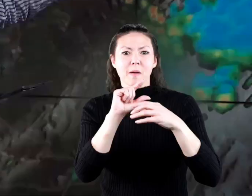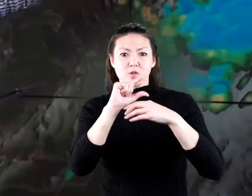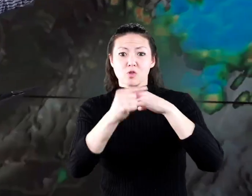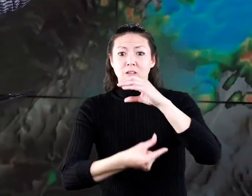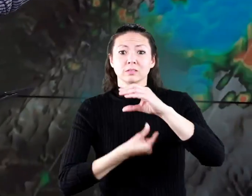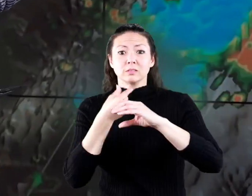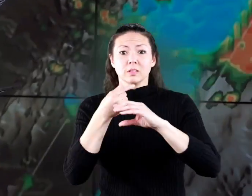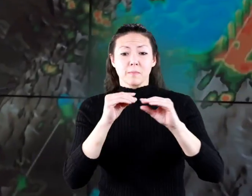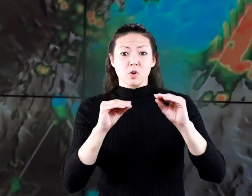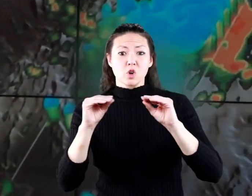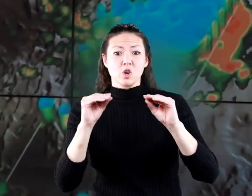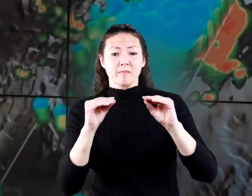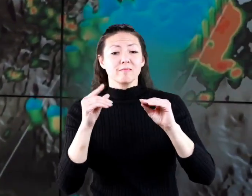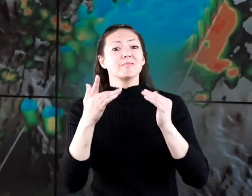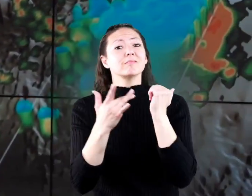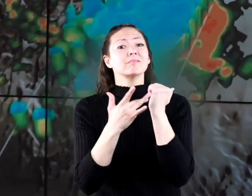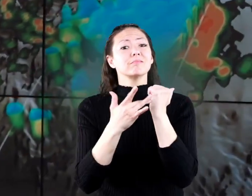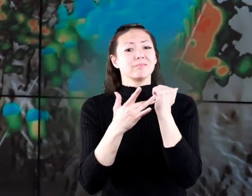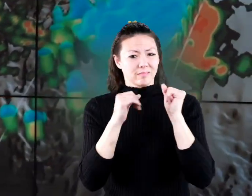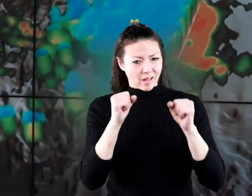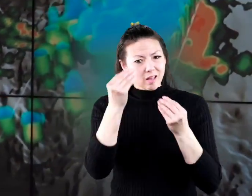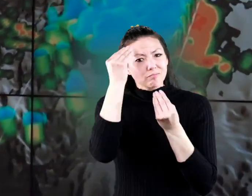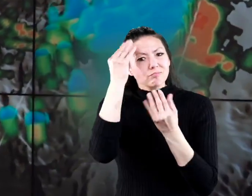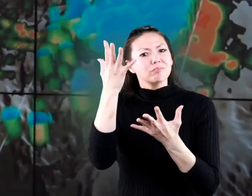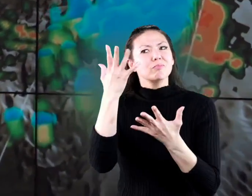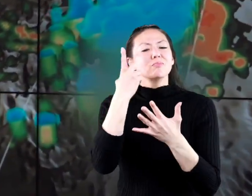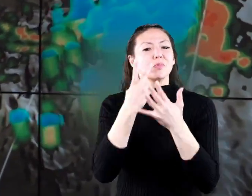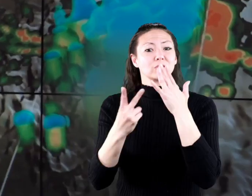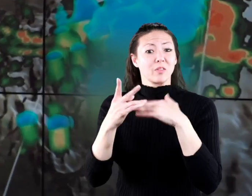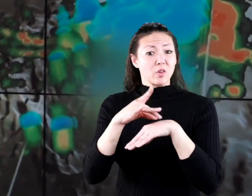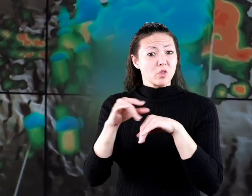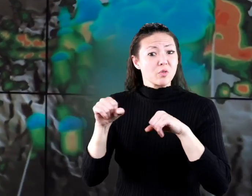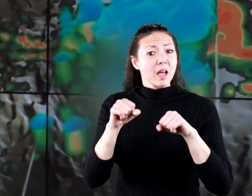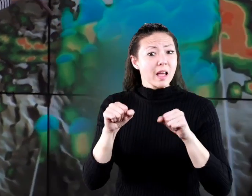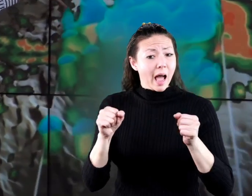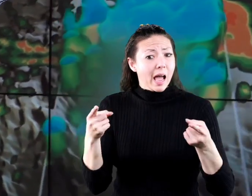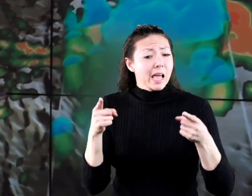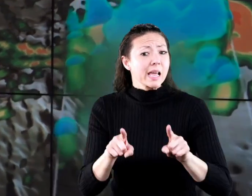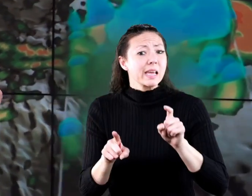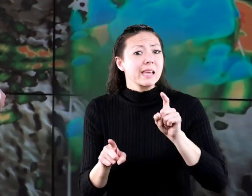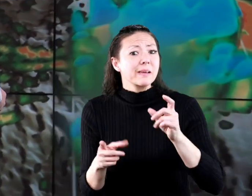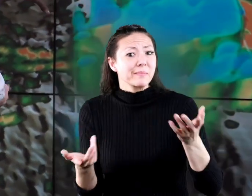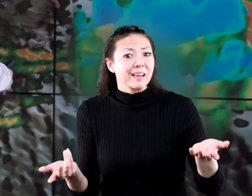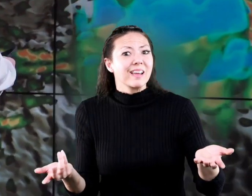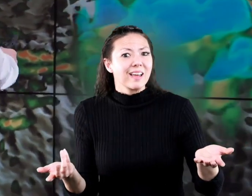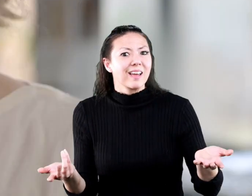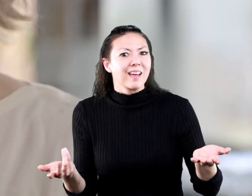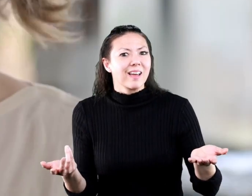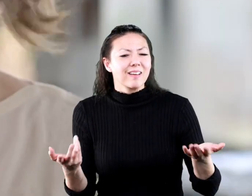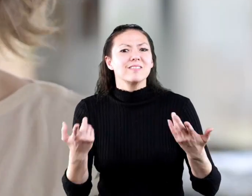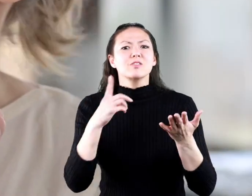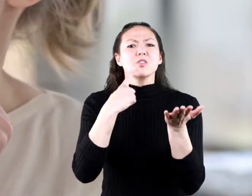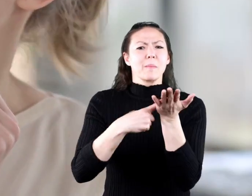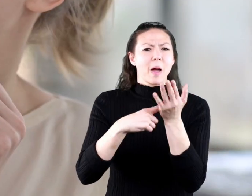they hope to be able to use this technology to predict earthquakes and where they might occur all of this talk of movement